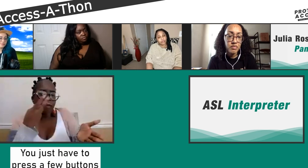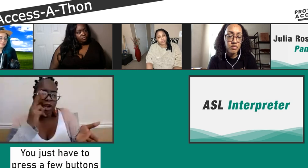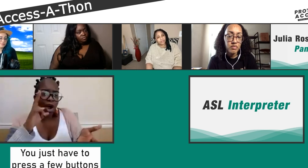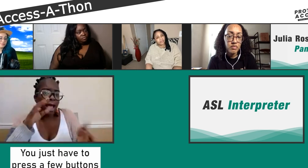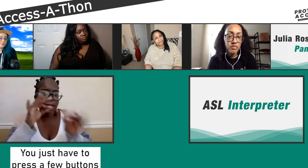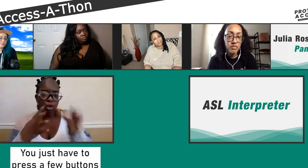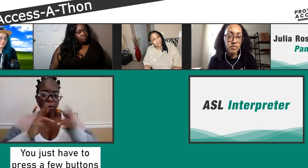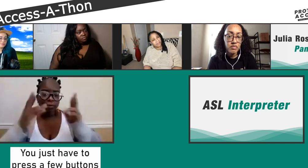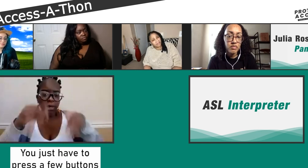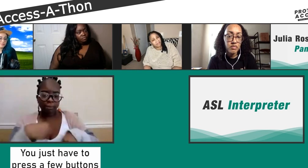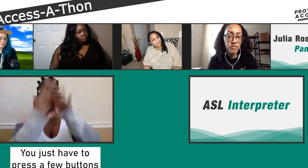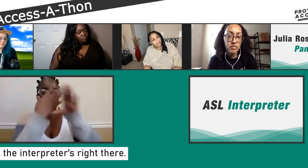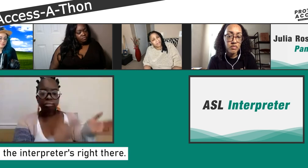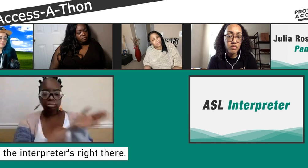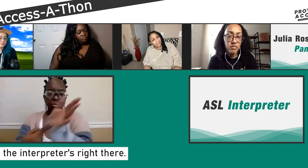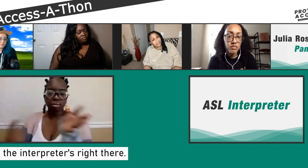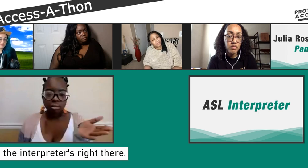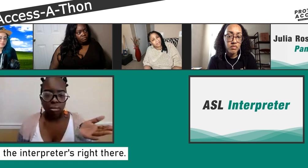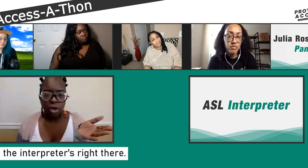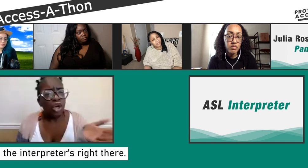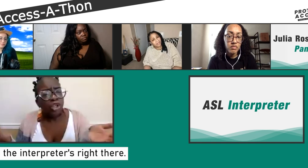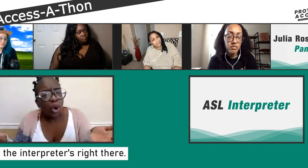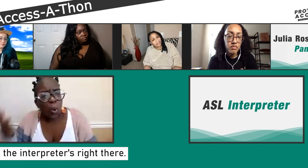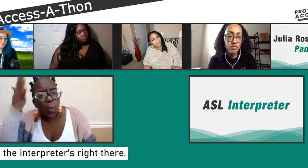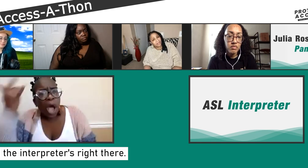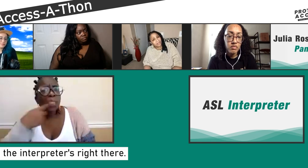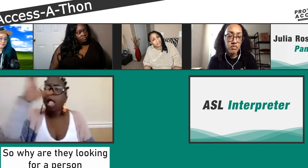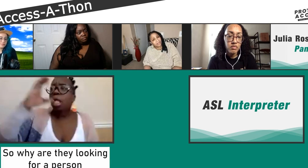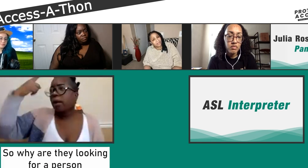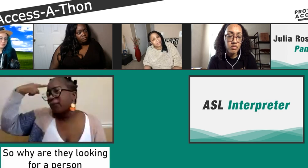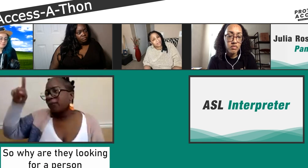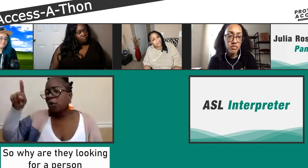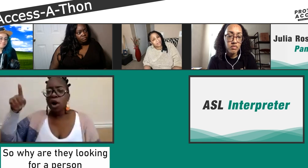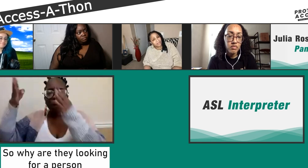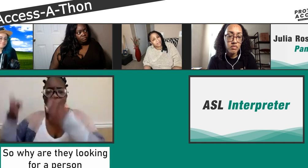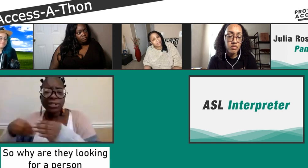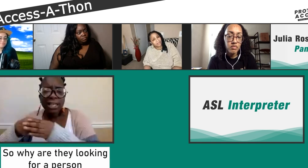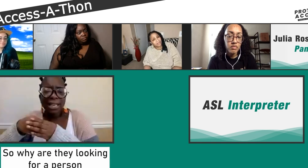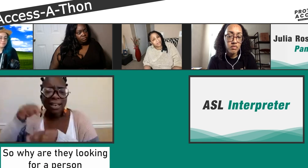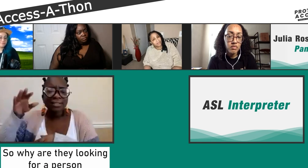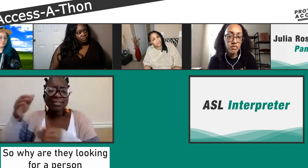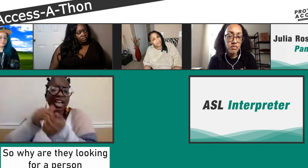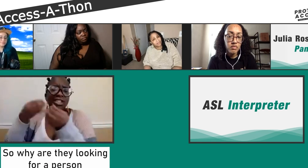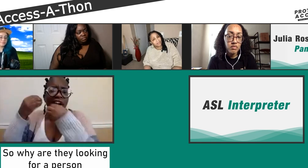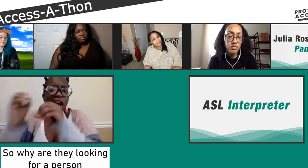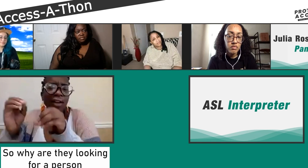Why do I have to pay that off? Can you just call and have it ready for me? What? Like, why am I looking for my own interpreter